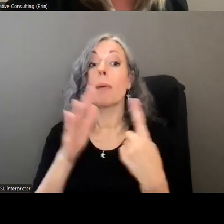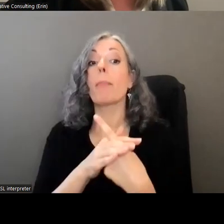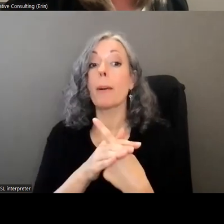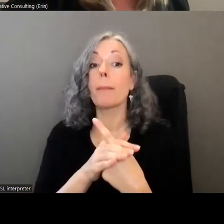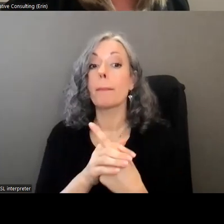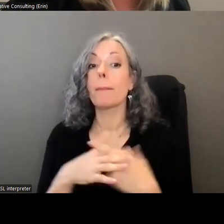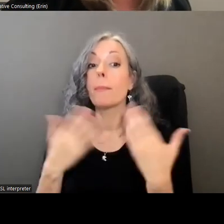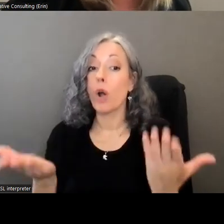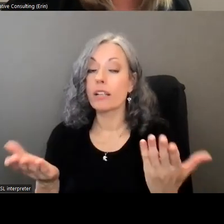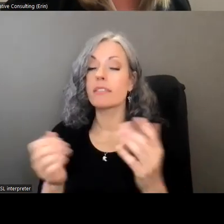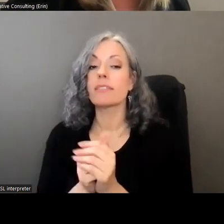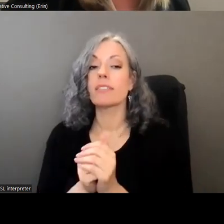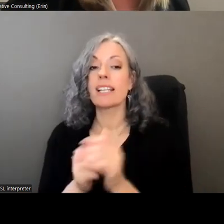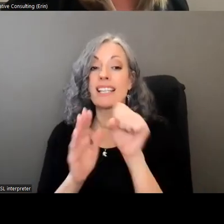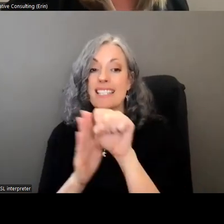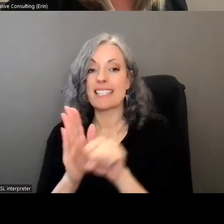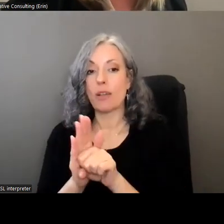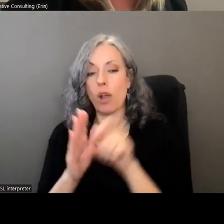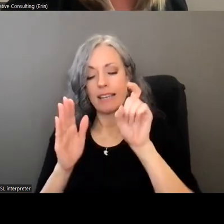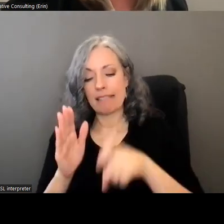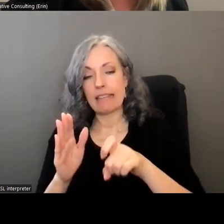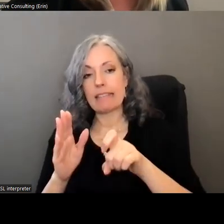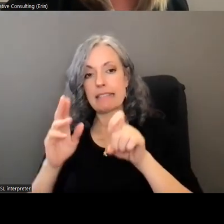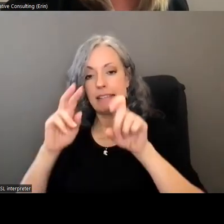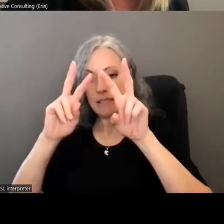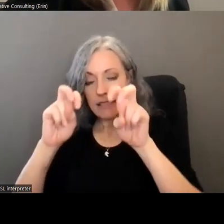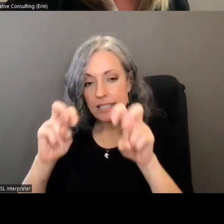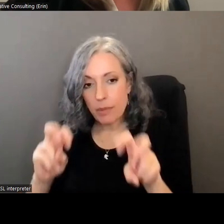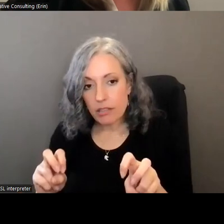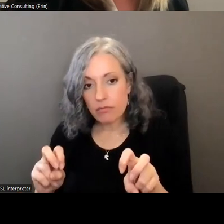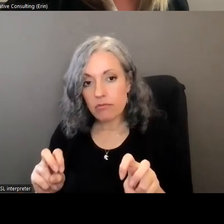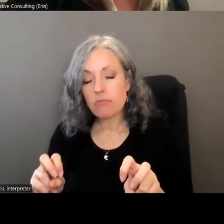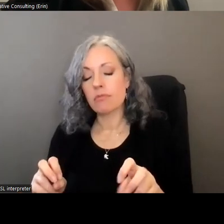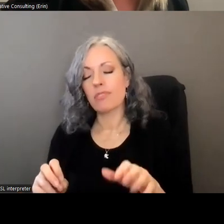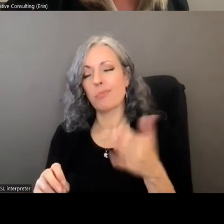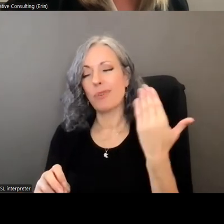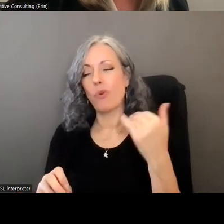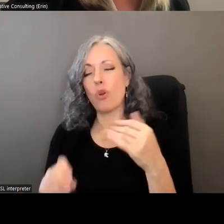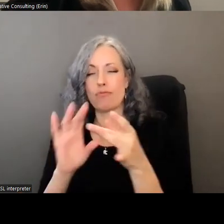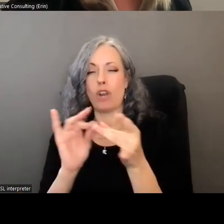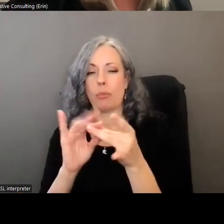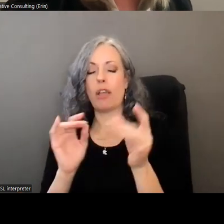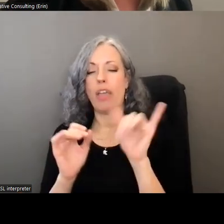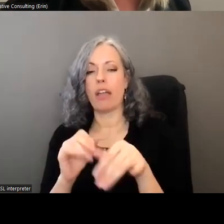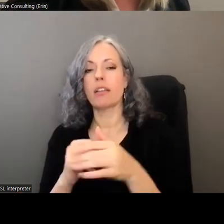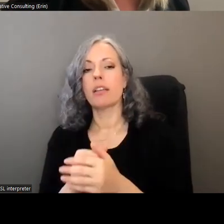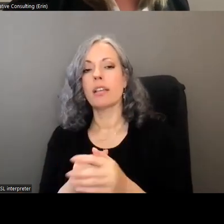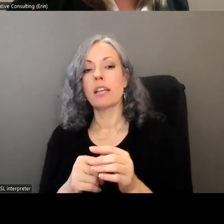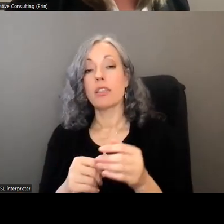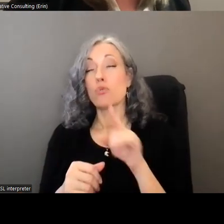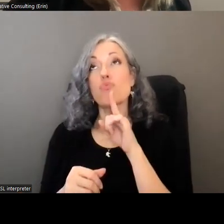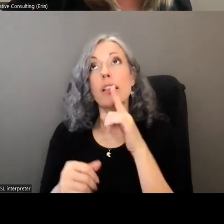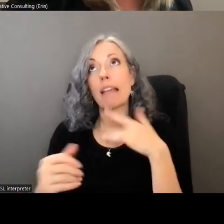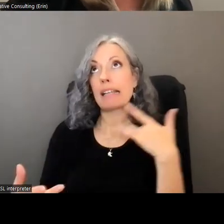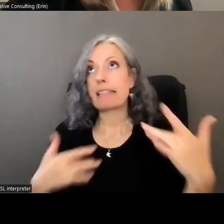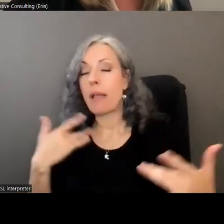uh the statewide needs assessment um that was mentioned earlier that's underway um there was a lot of excitement about this um and the belief